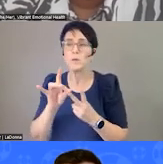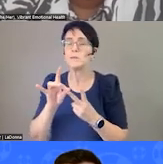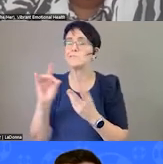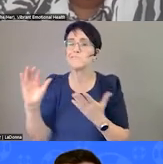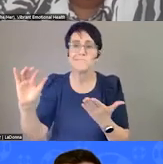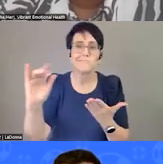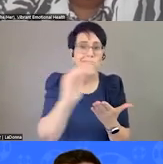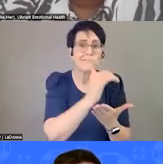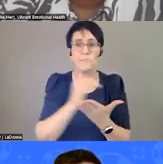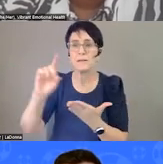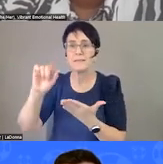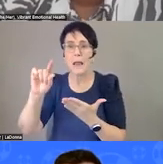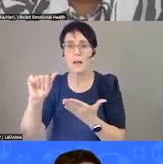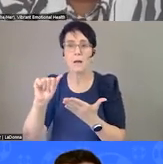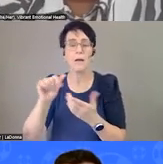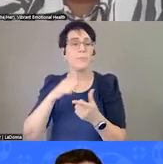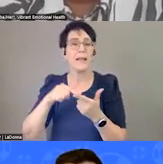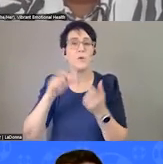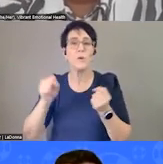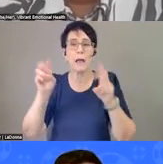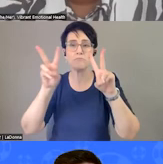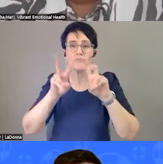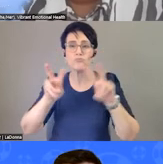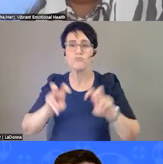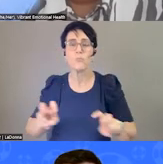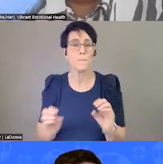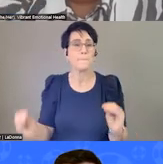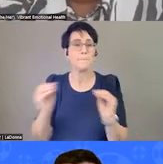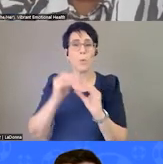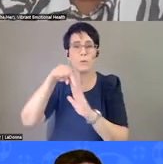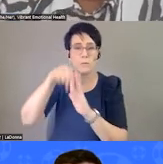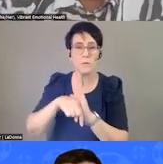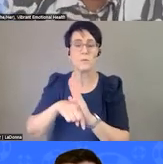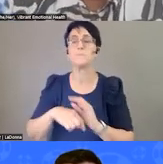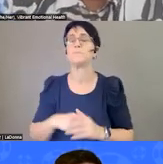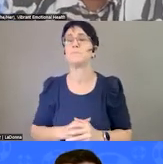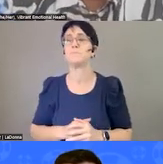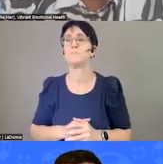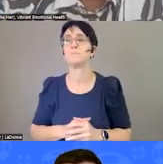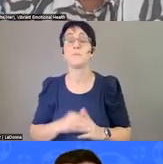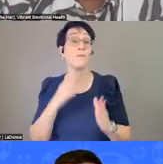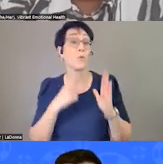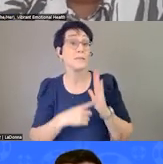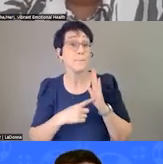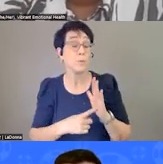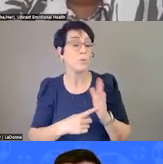investigate further. Like, we also found that we had a pretty, like, just compared to